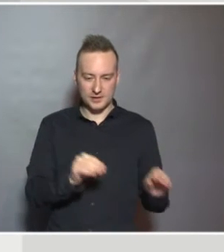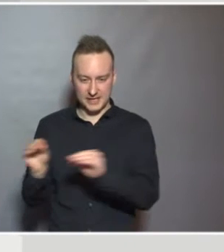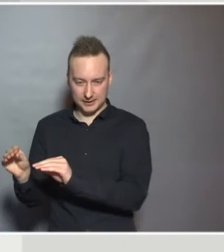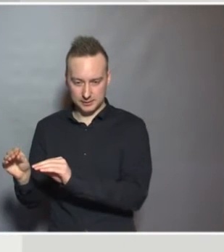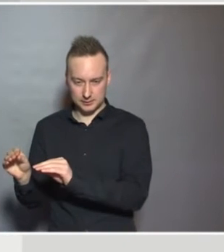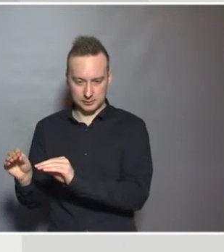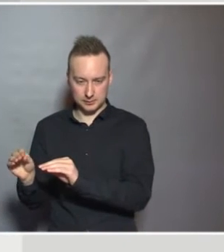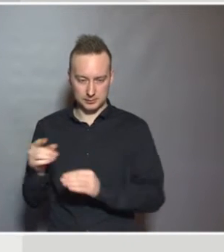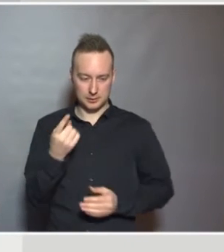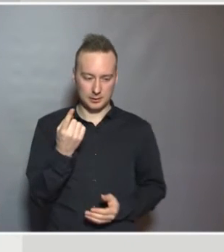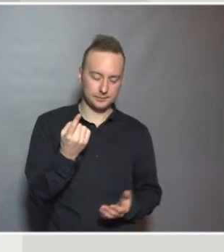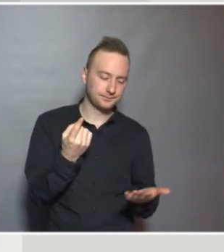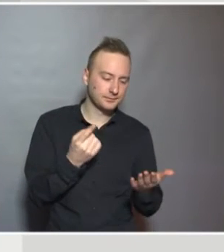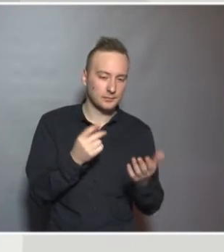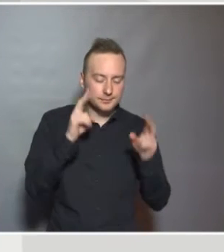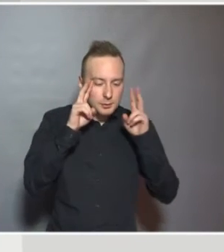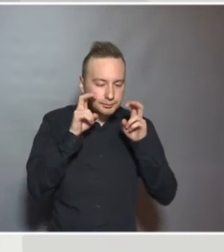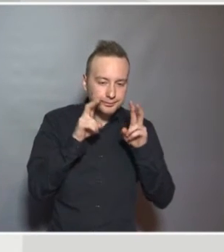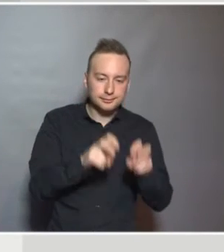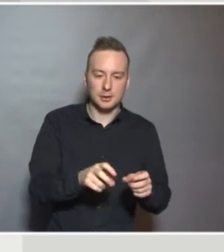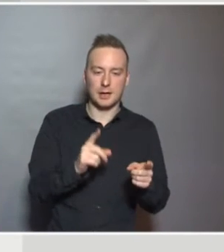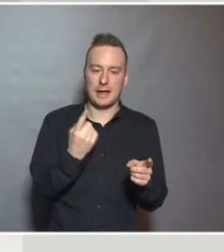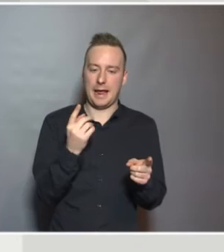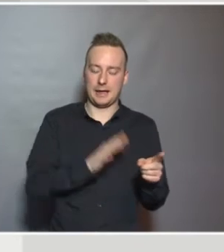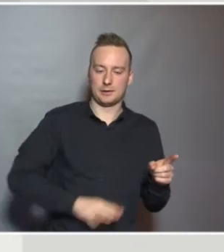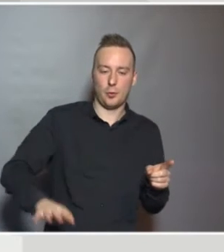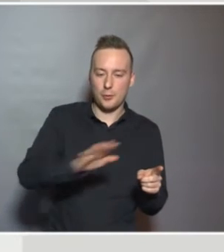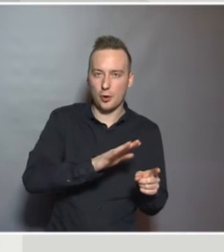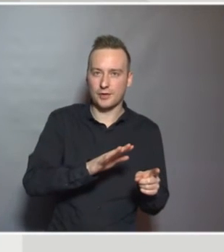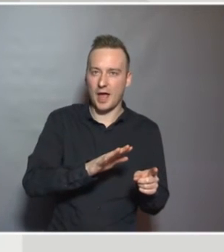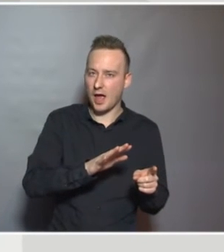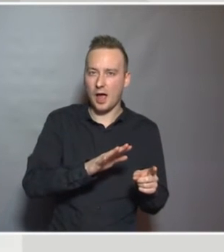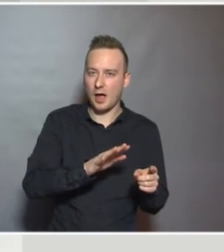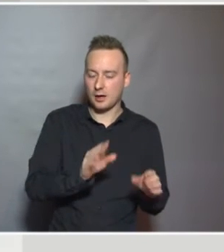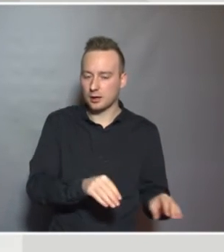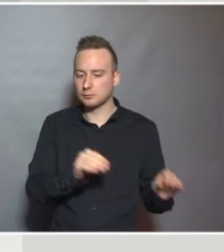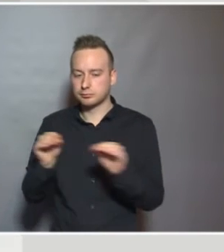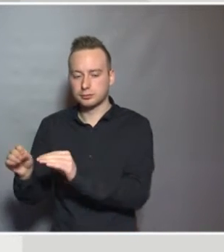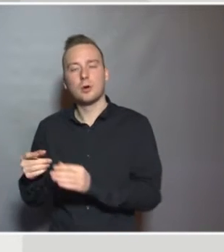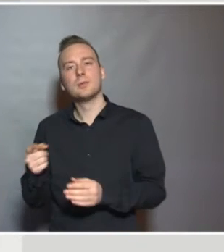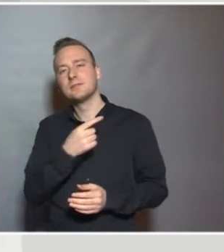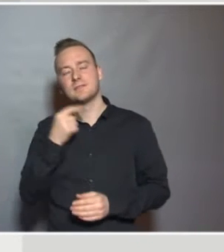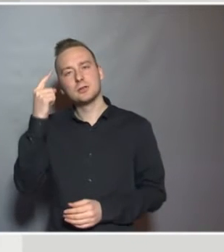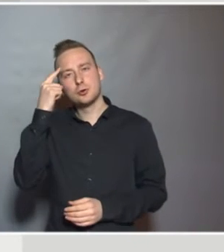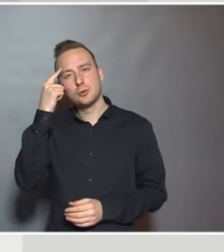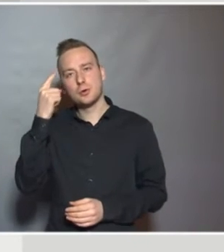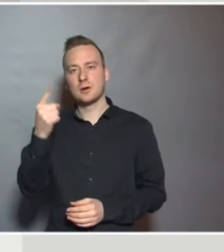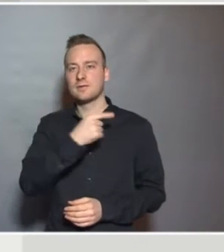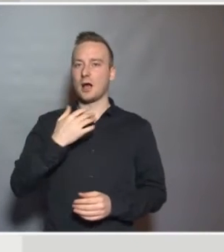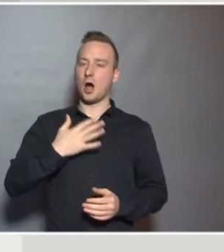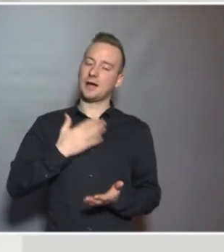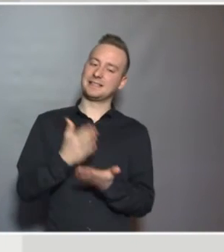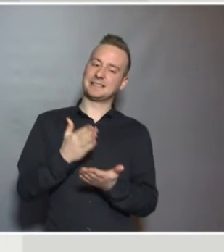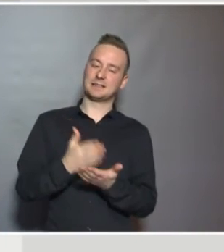set of research or one arena of practice. And we all think that we have got the right